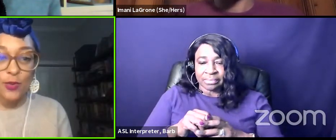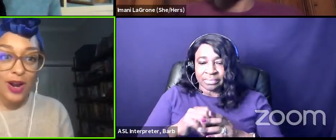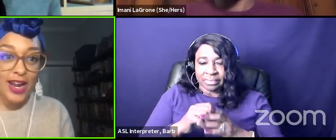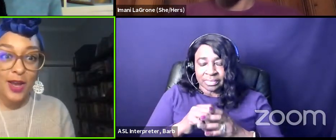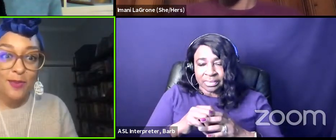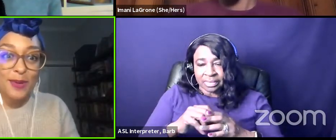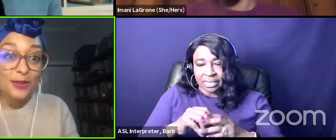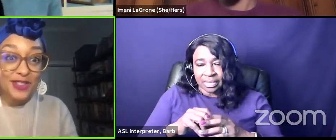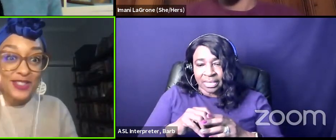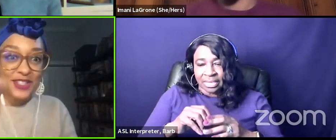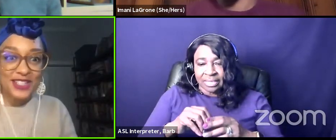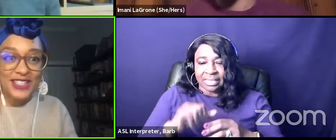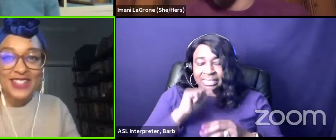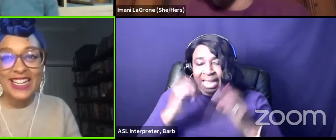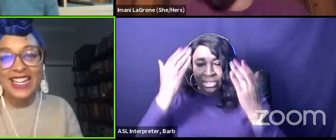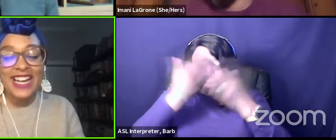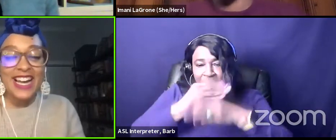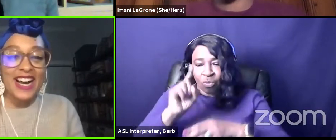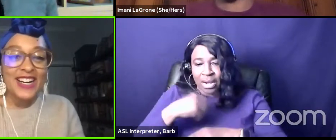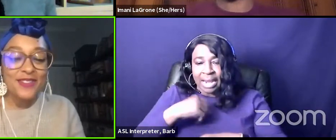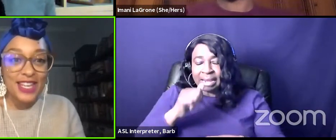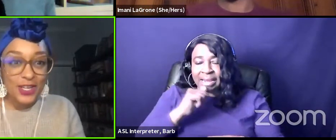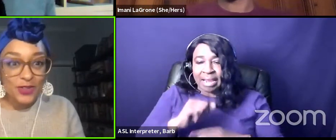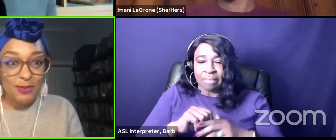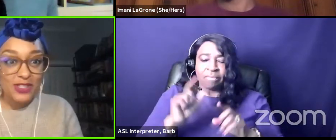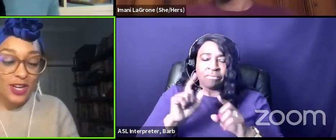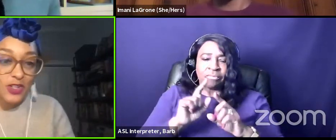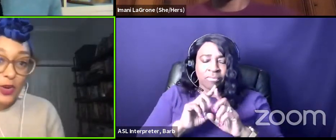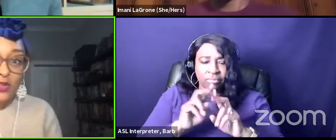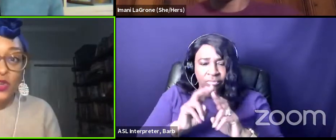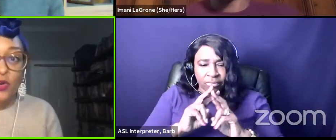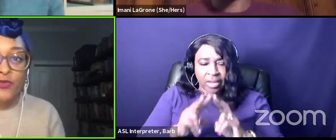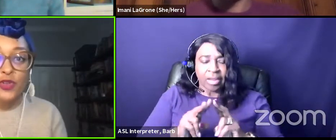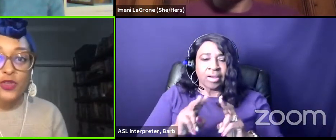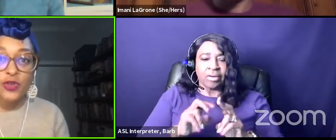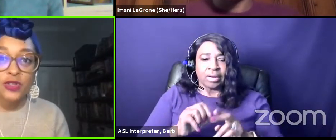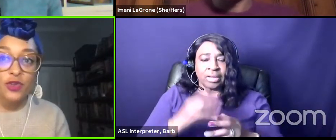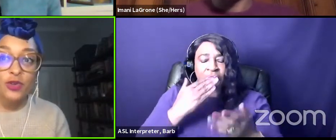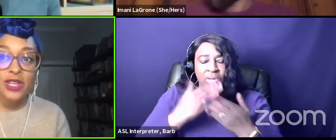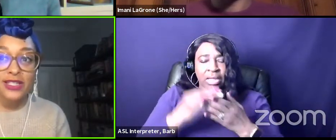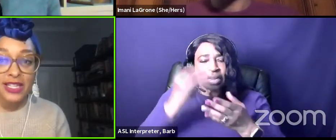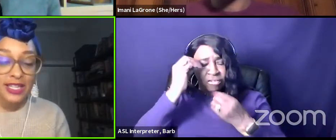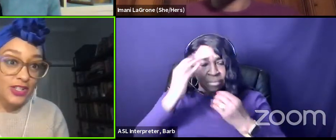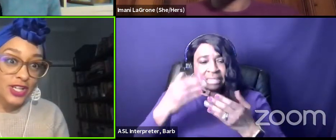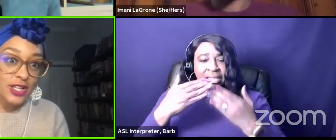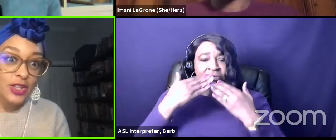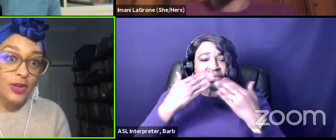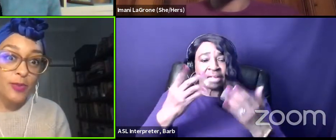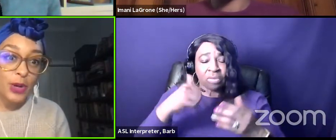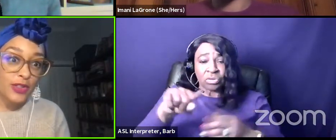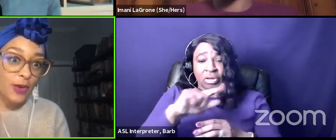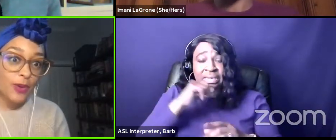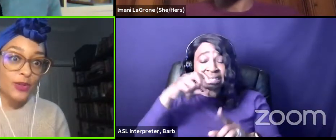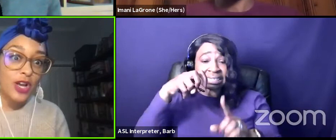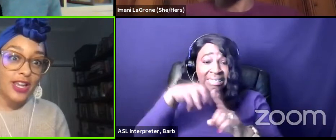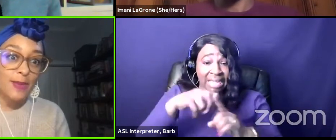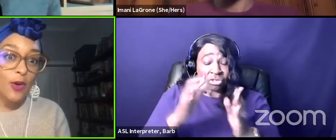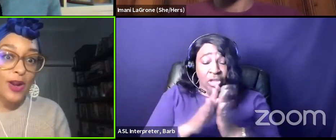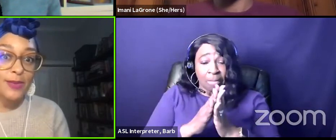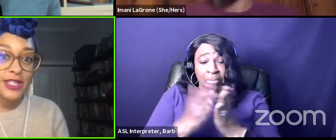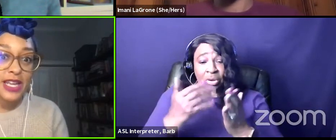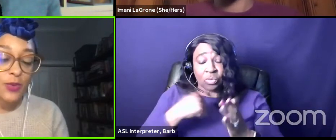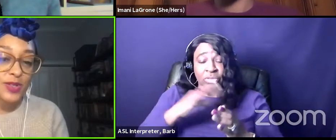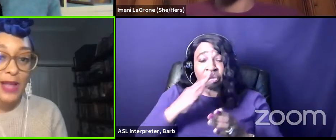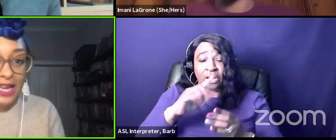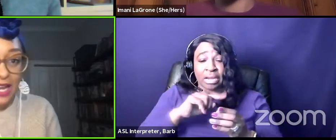dark where i am but it was so illuminating um thank you so much dr greer so for those of you that didn't catch it the book that we were talking